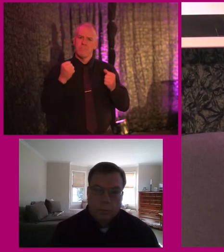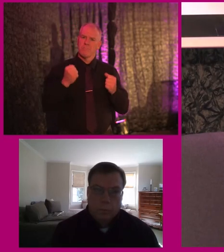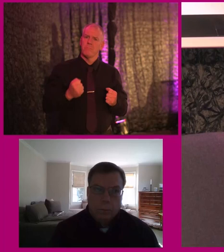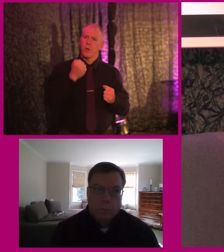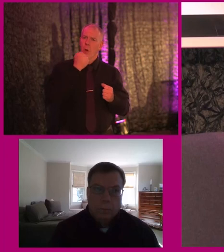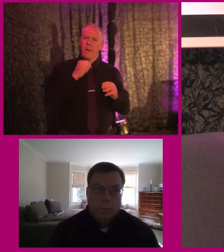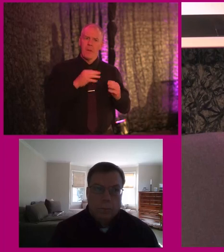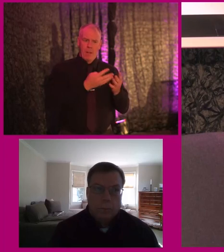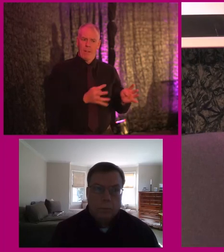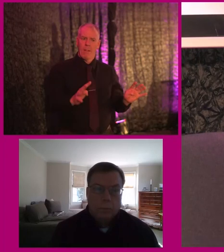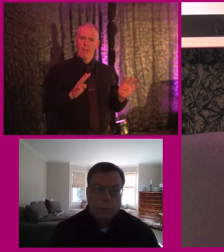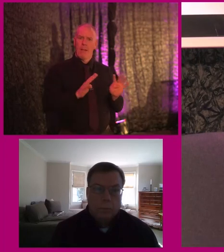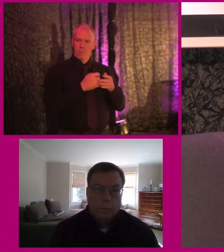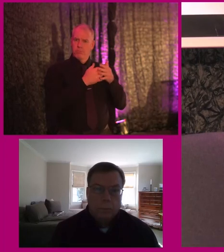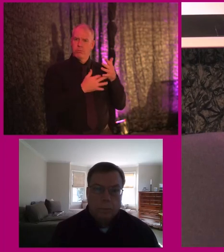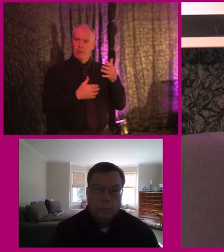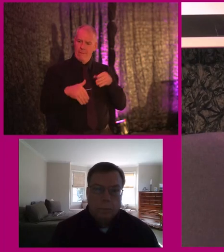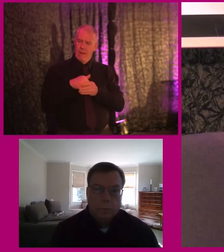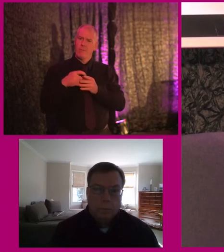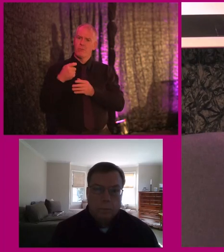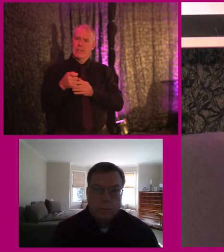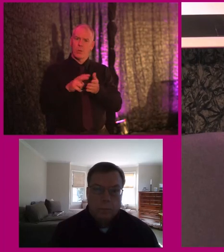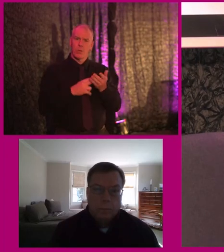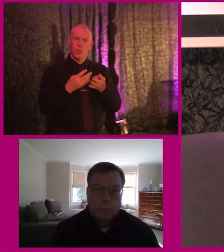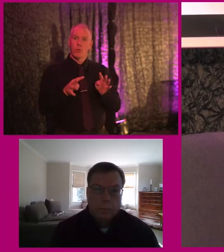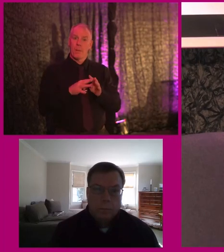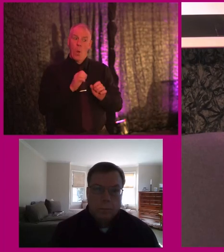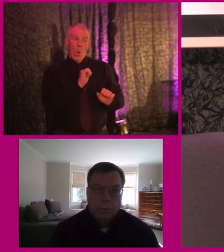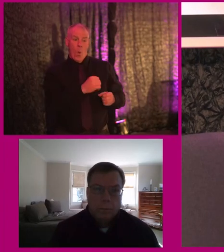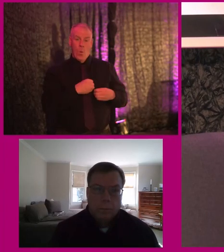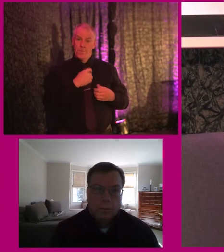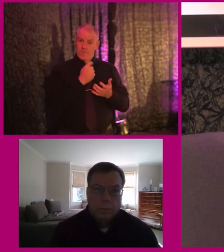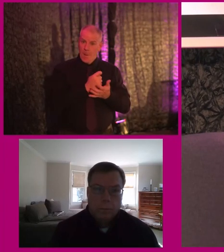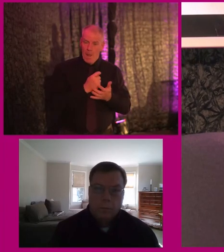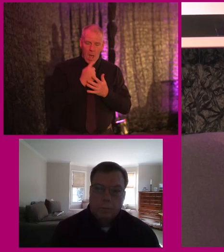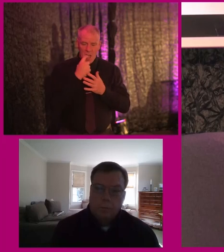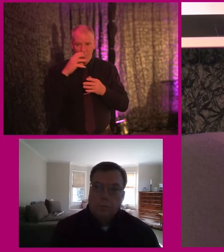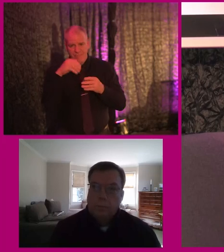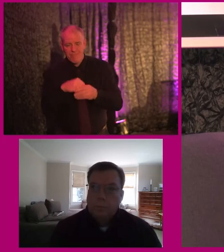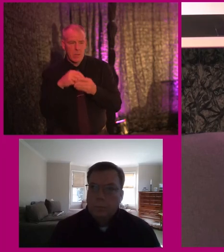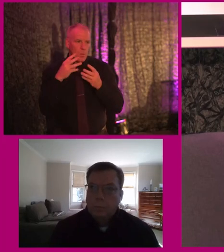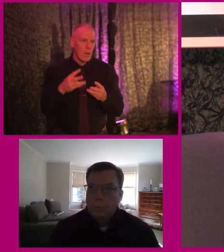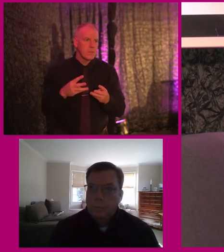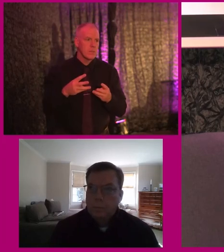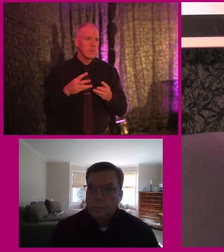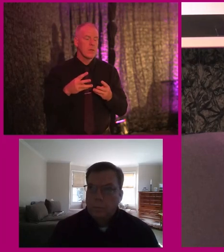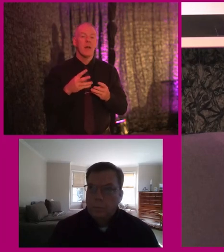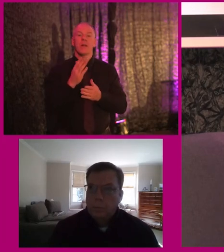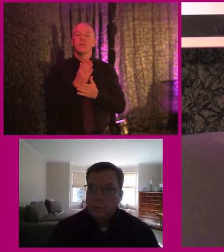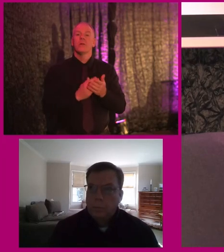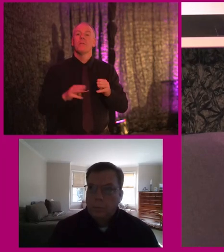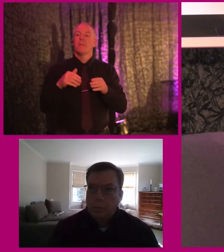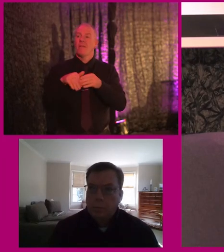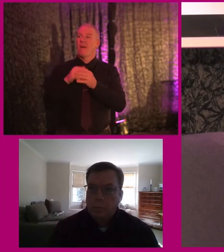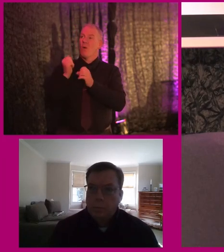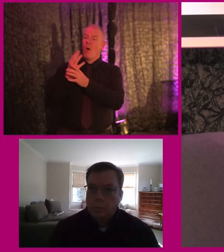people who are involved in transport user groups. They give up their time. They're really committed to this. And there are people who sit on the boards of